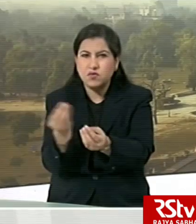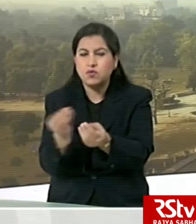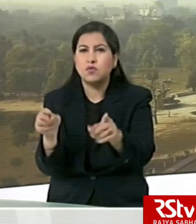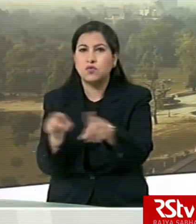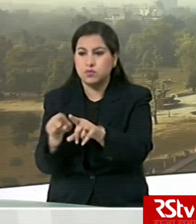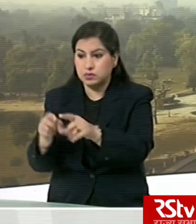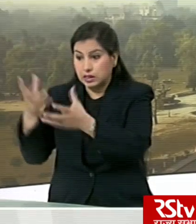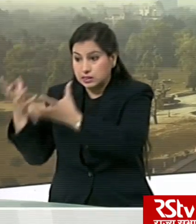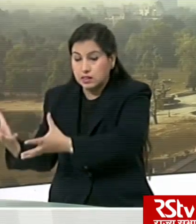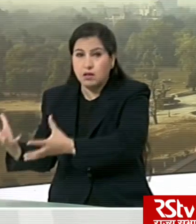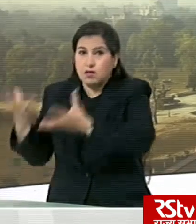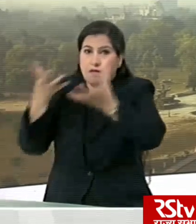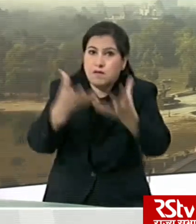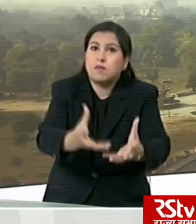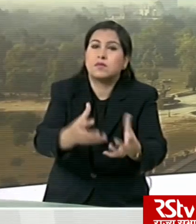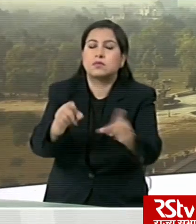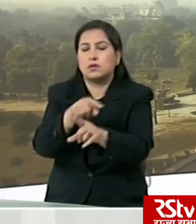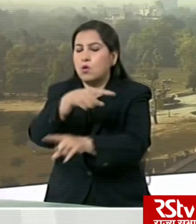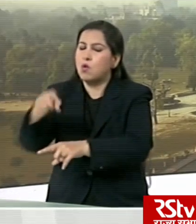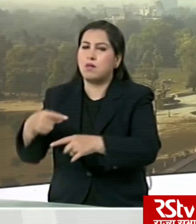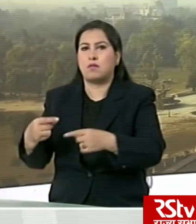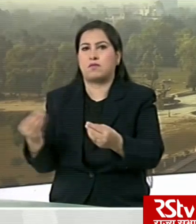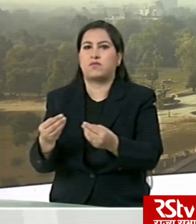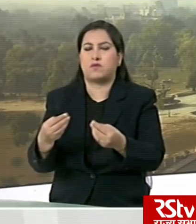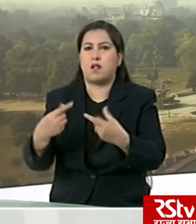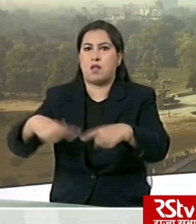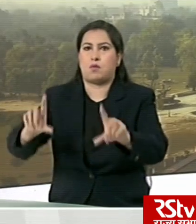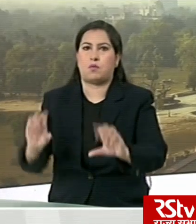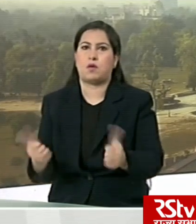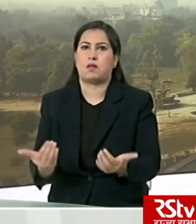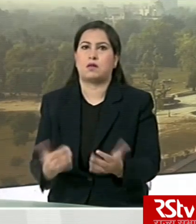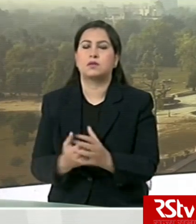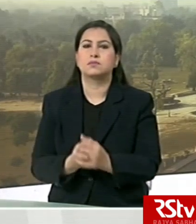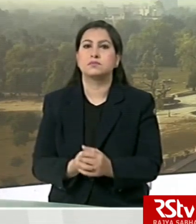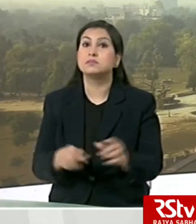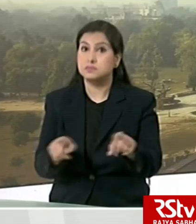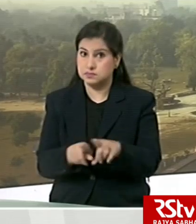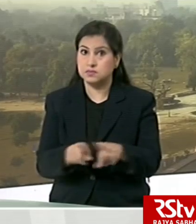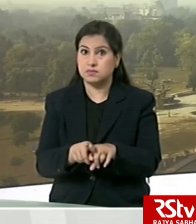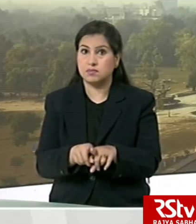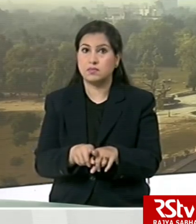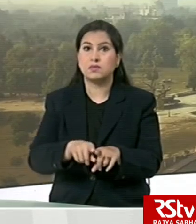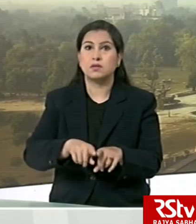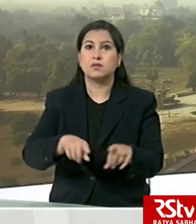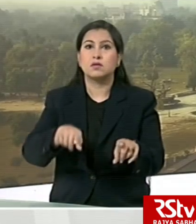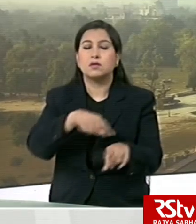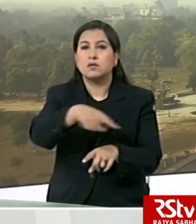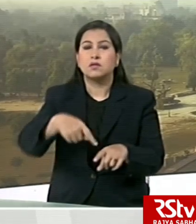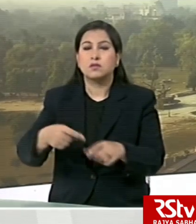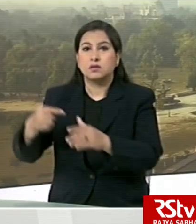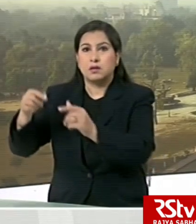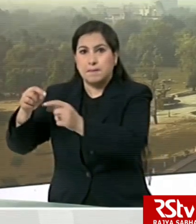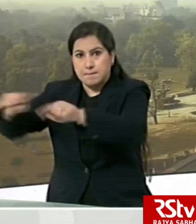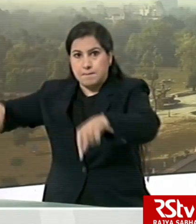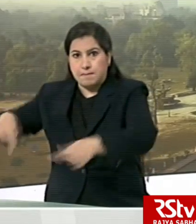cargo, movement, relief and evacuation. And also, in fact, mentioning about seaports and inland container